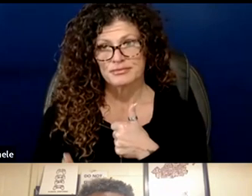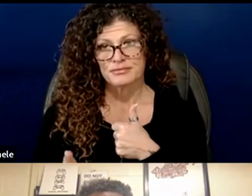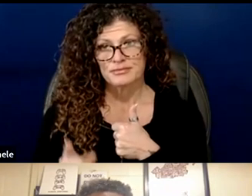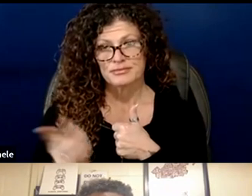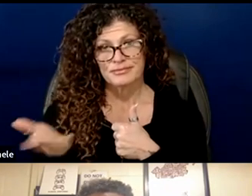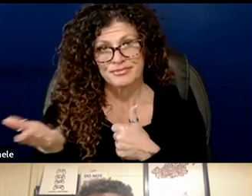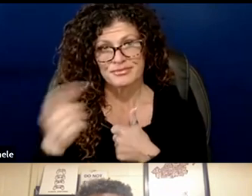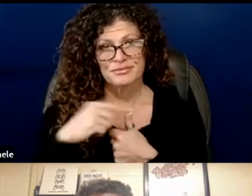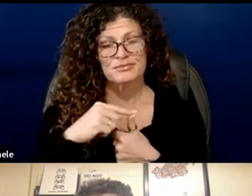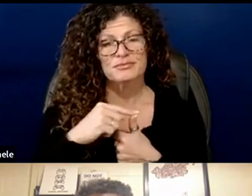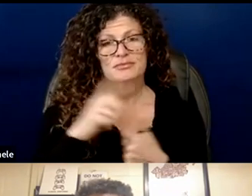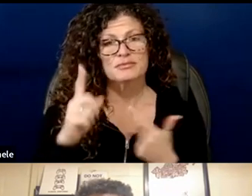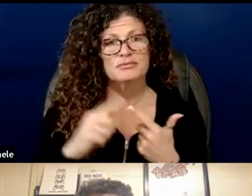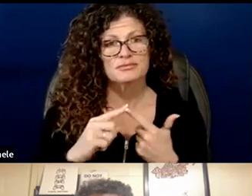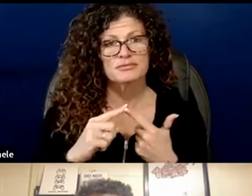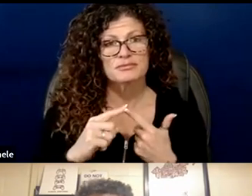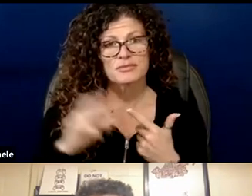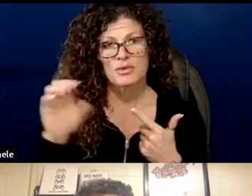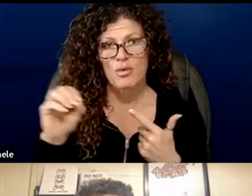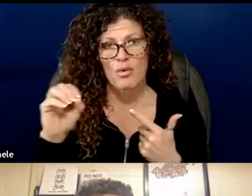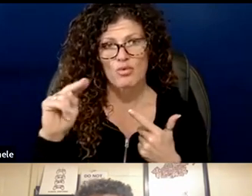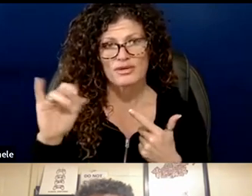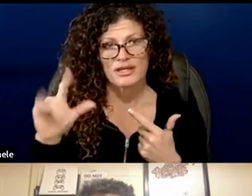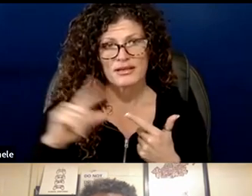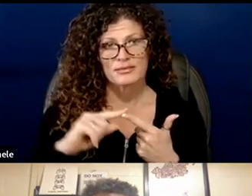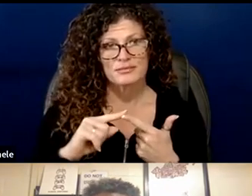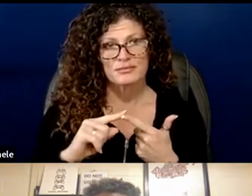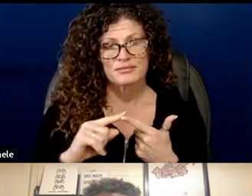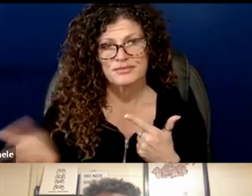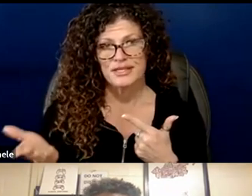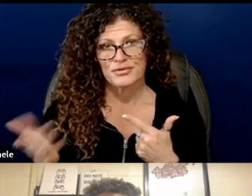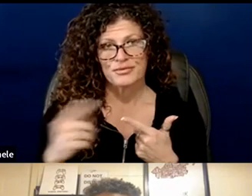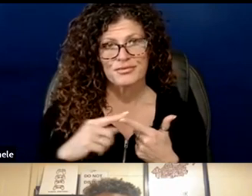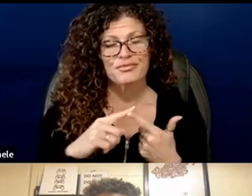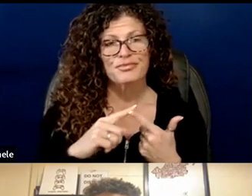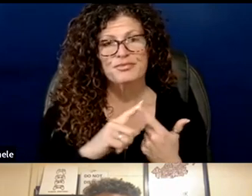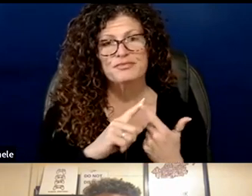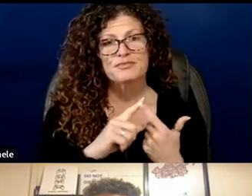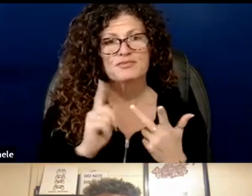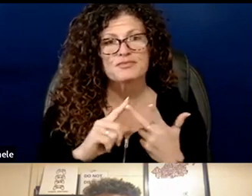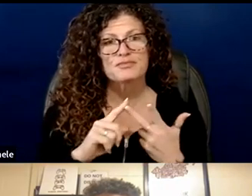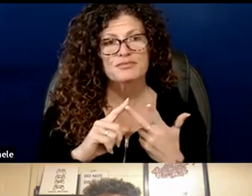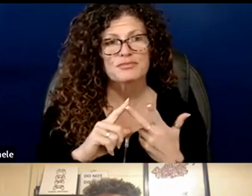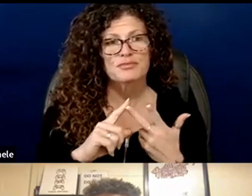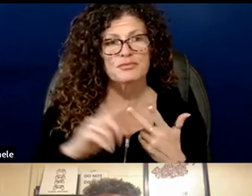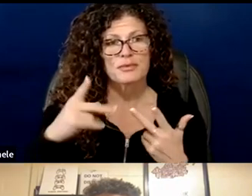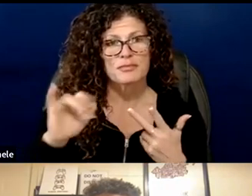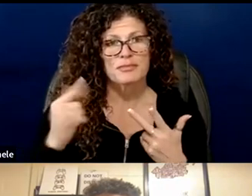Present. Thank you. Mr. O'Neill? Present. Dr. Pignato?